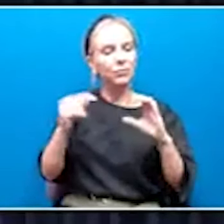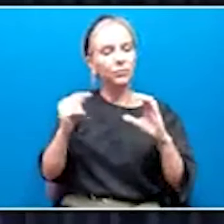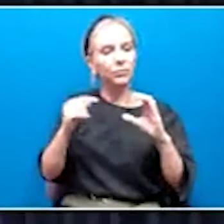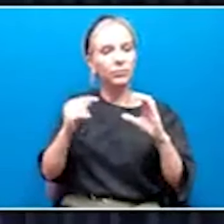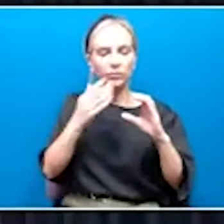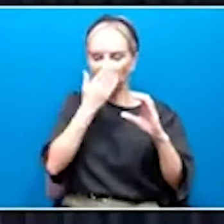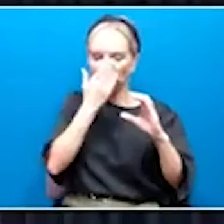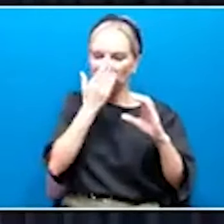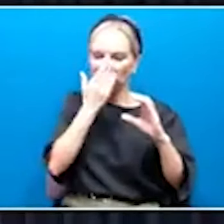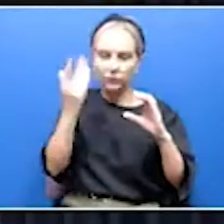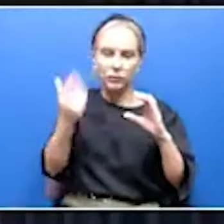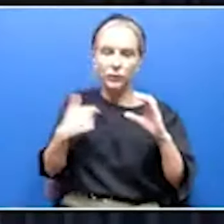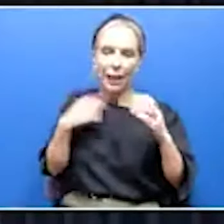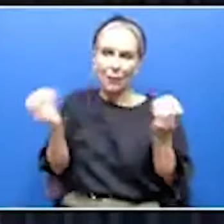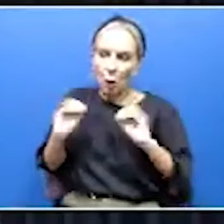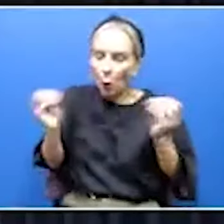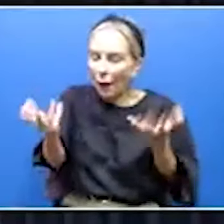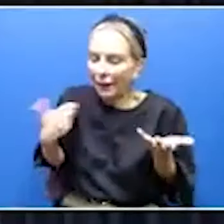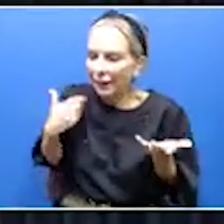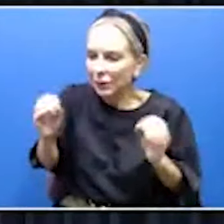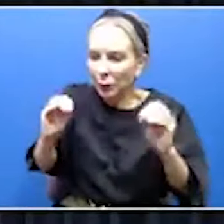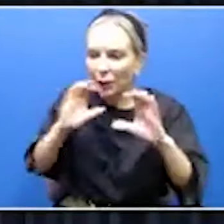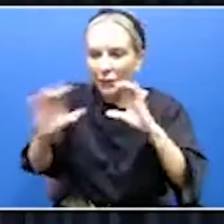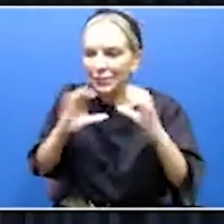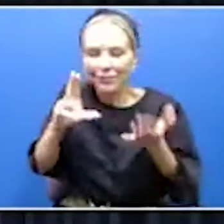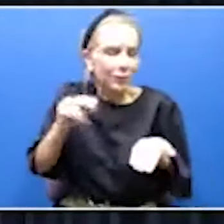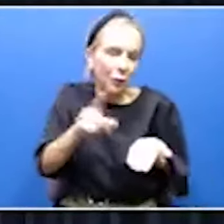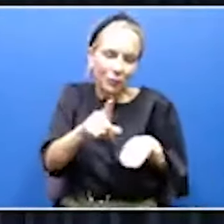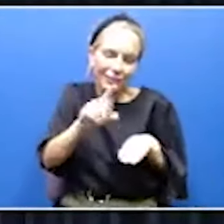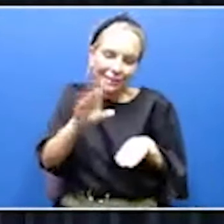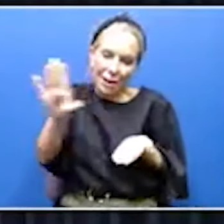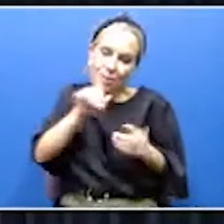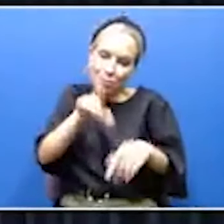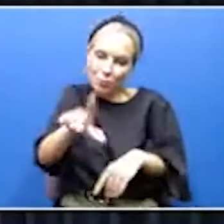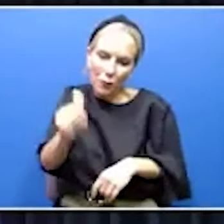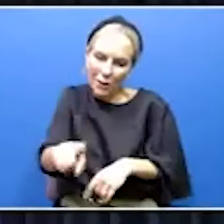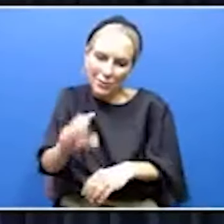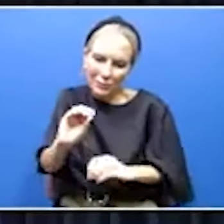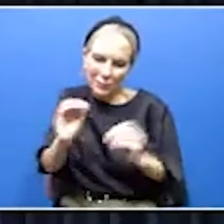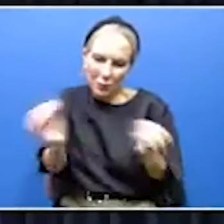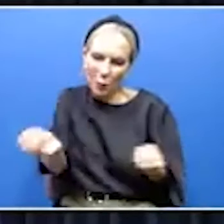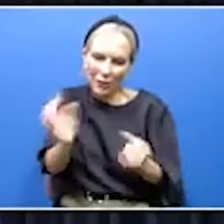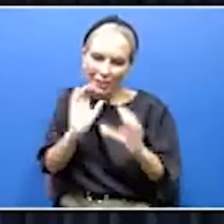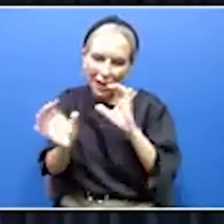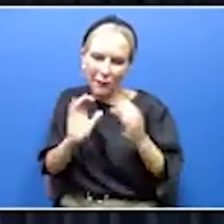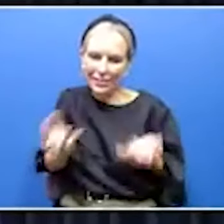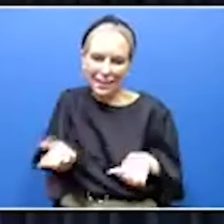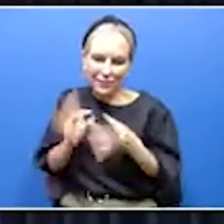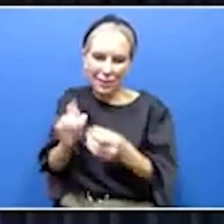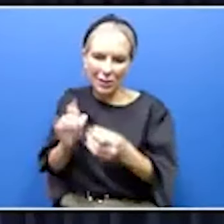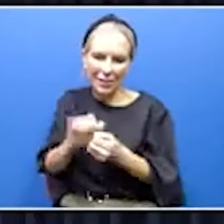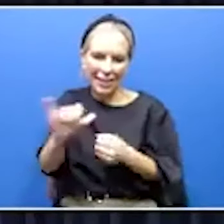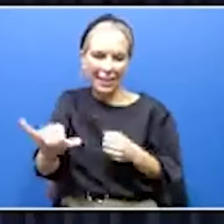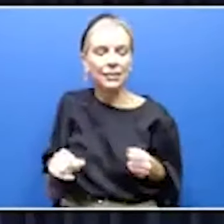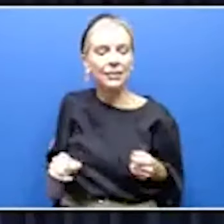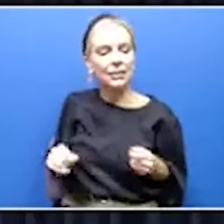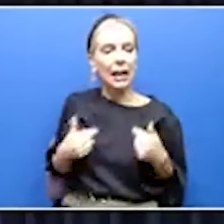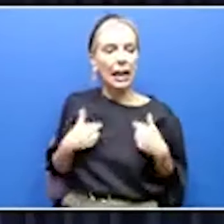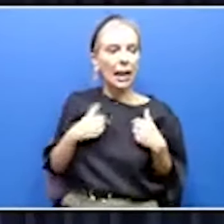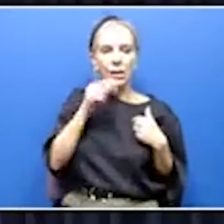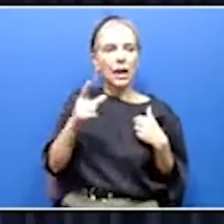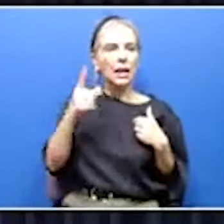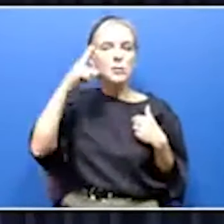Well, we haven't had conversations. No, the answer to your question is no, I haven't had any of those conversations. You know, I'm not going to speculate